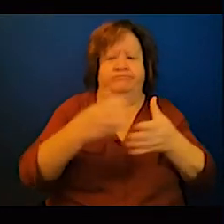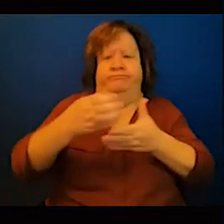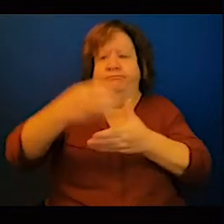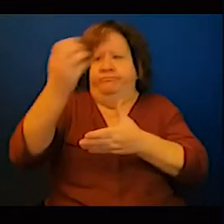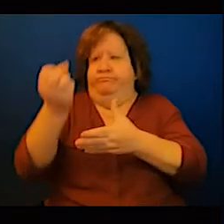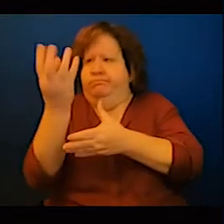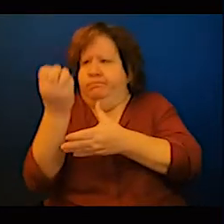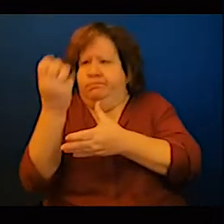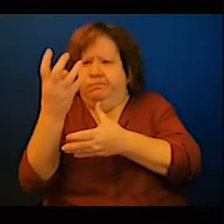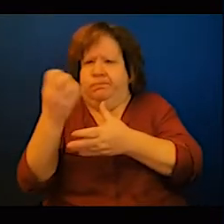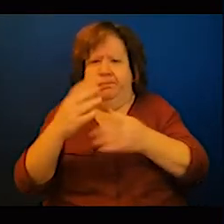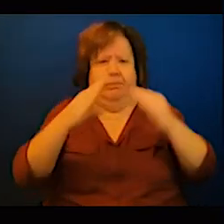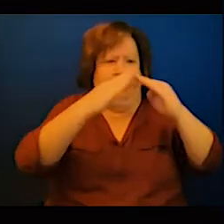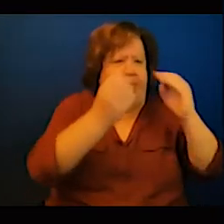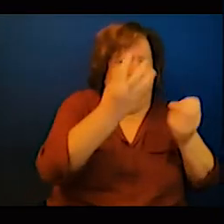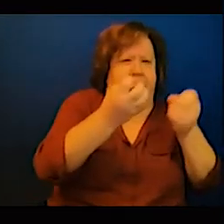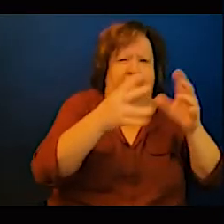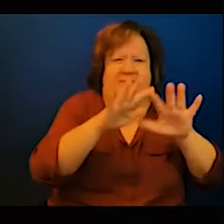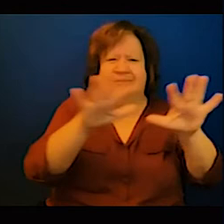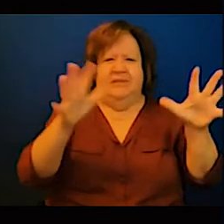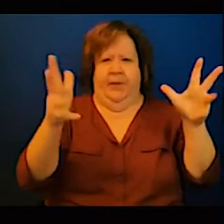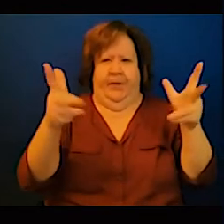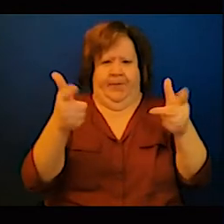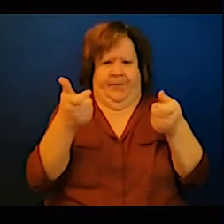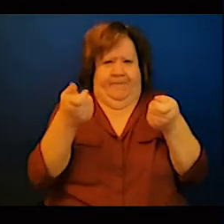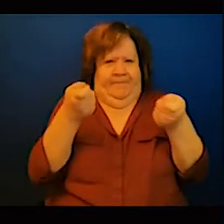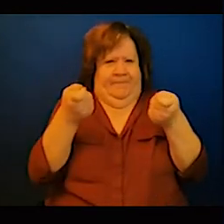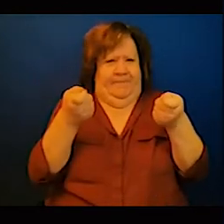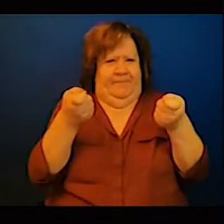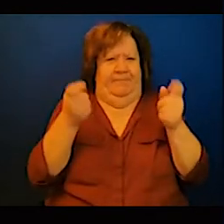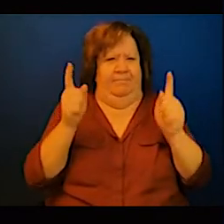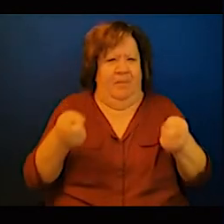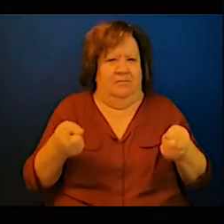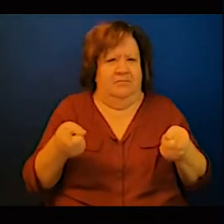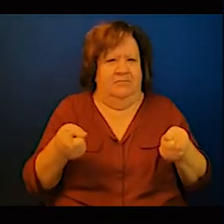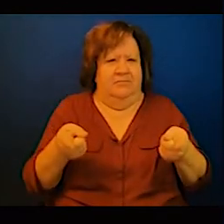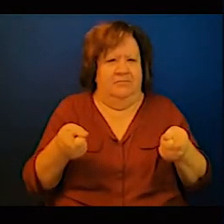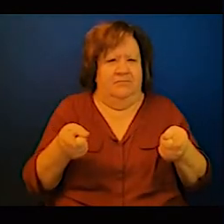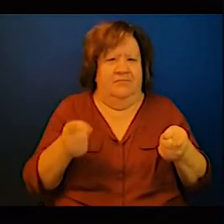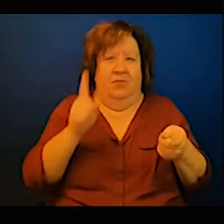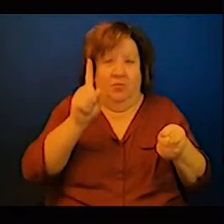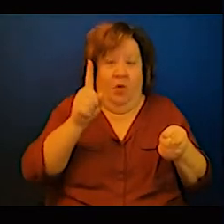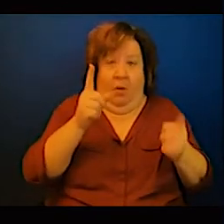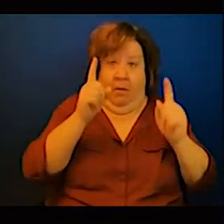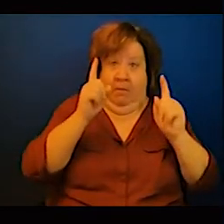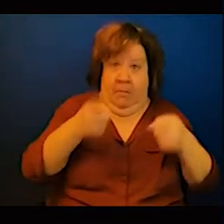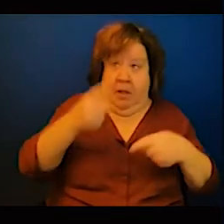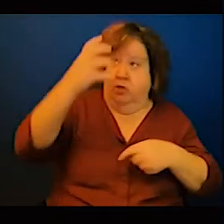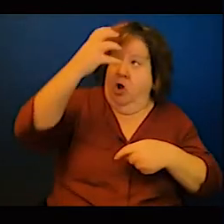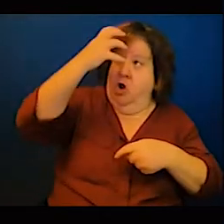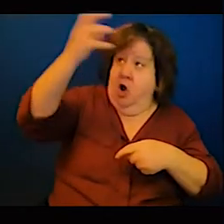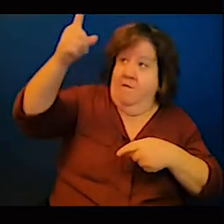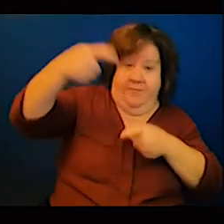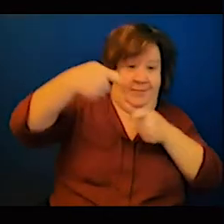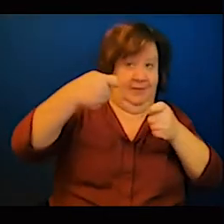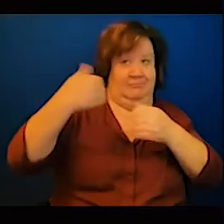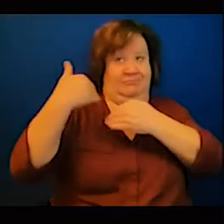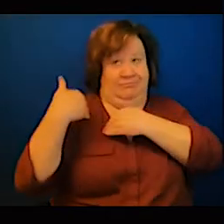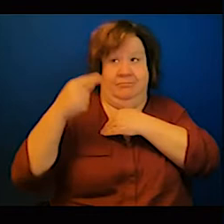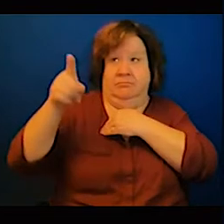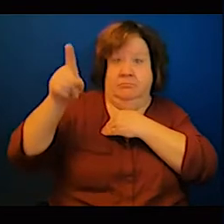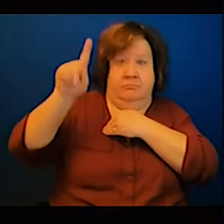also to improve on investor propositions with the mitigation, mitigated climate-related